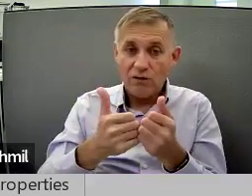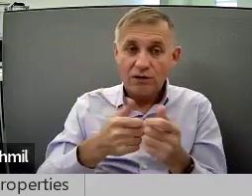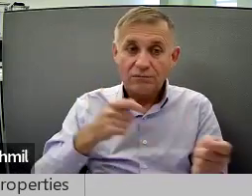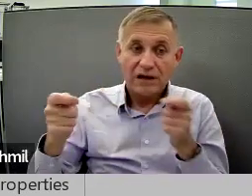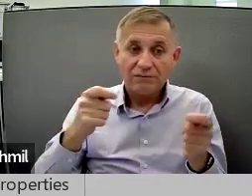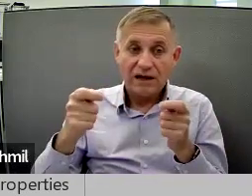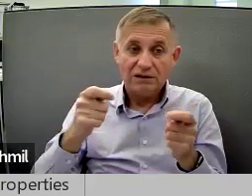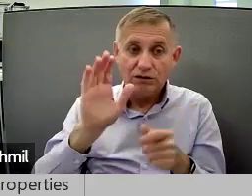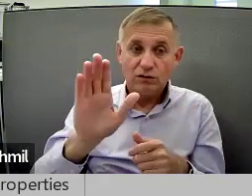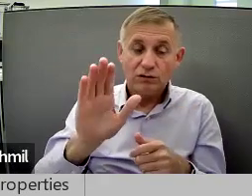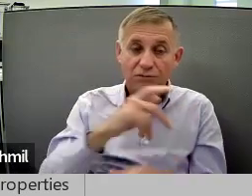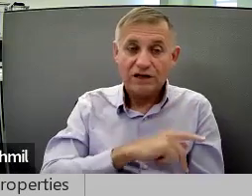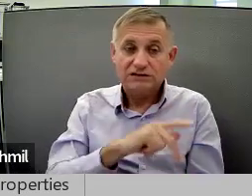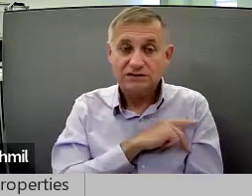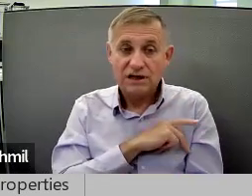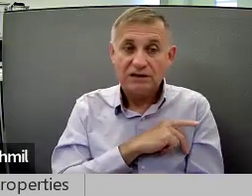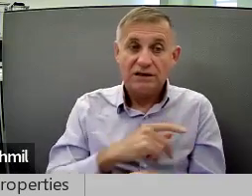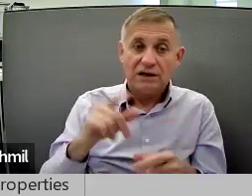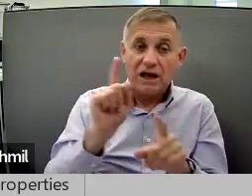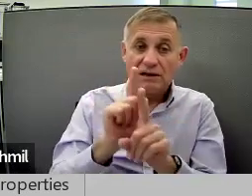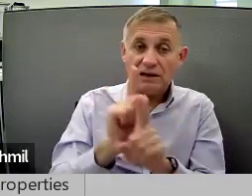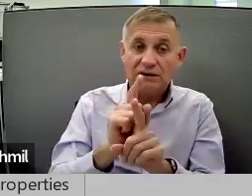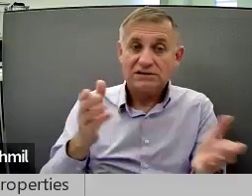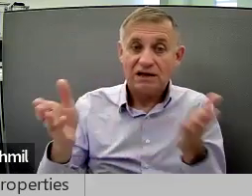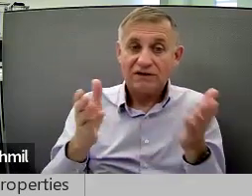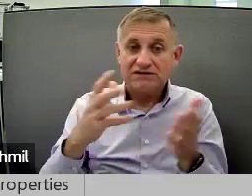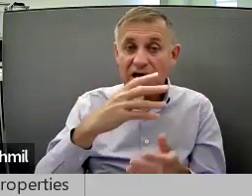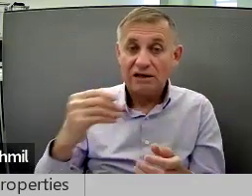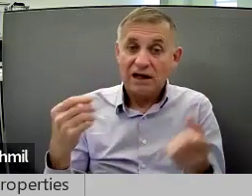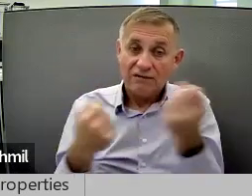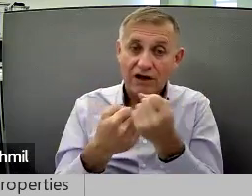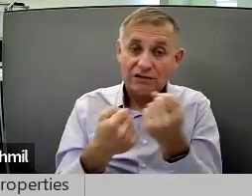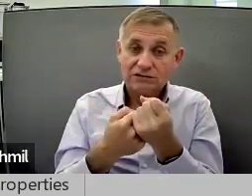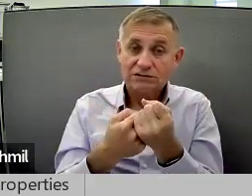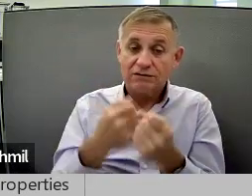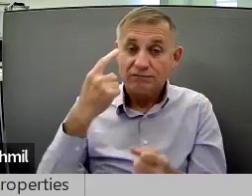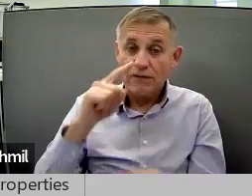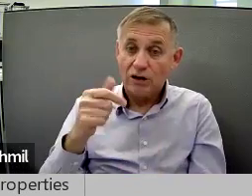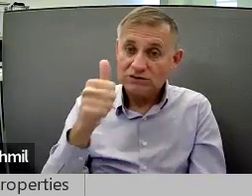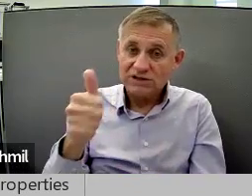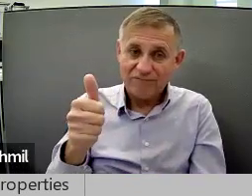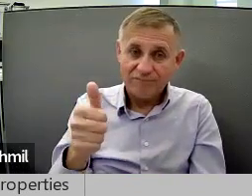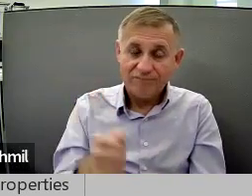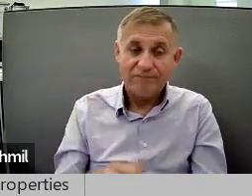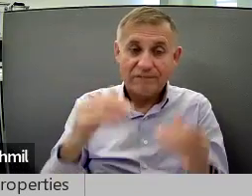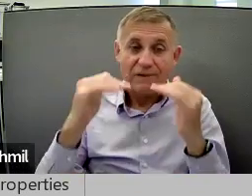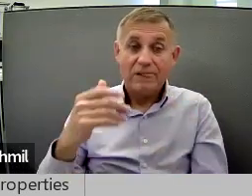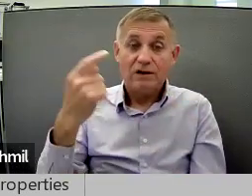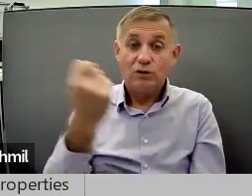how to manage your personal attendance services and advocate for yourself.